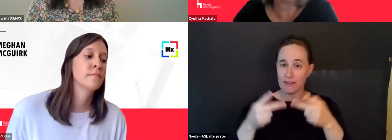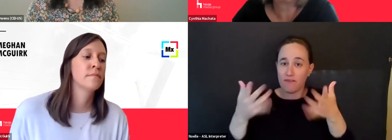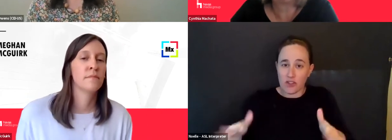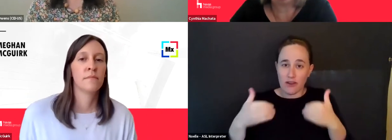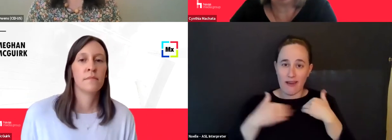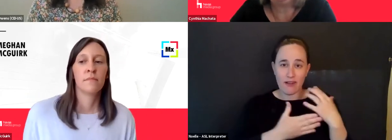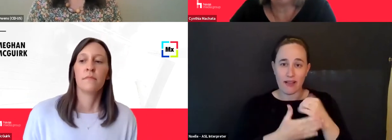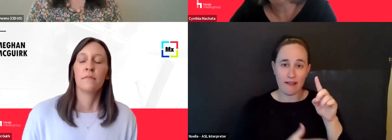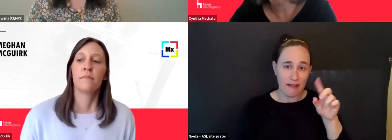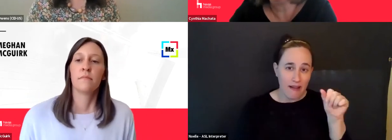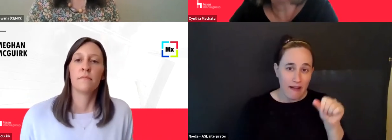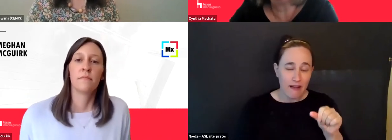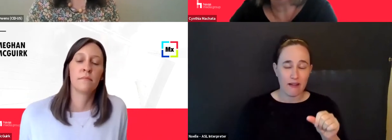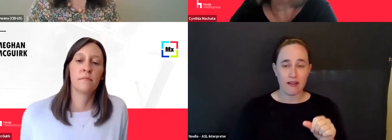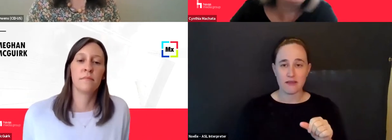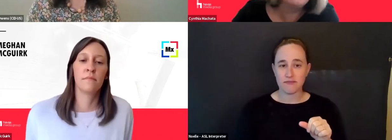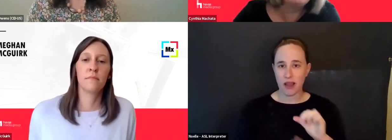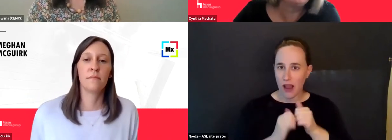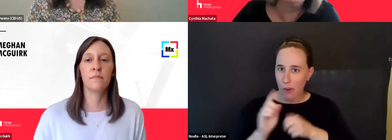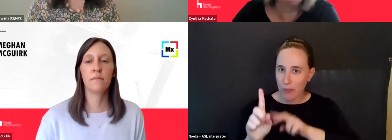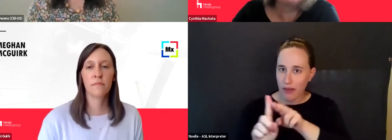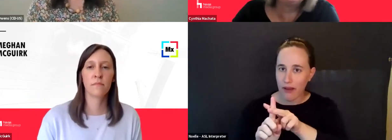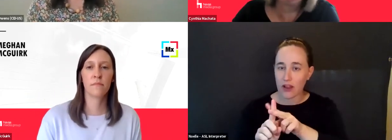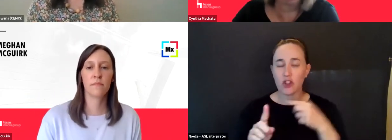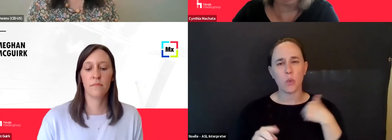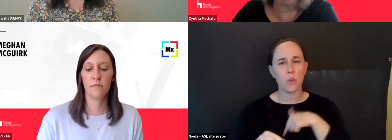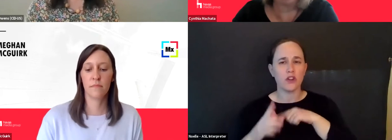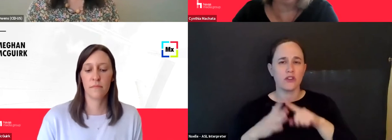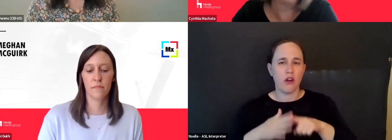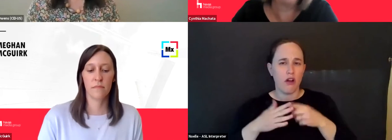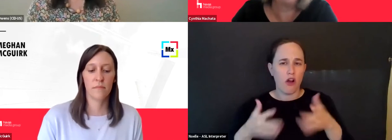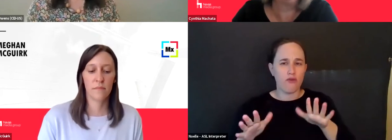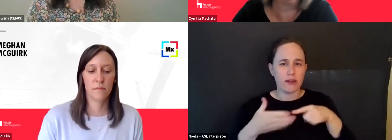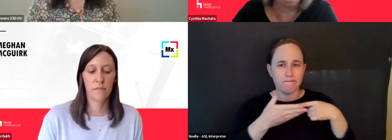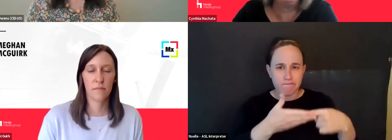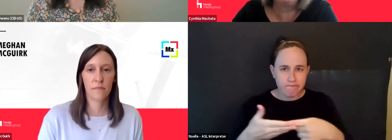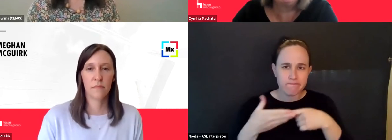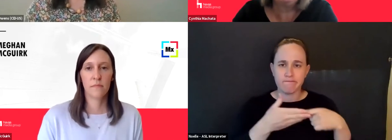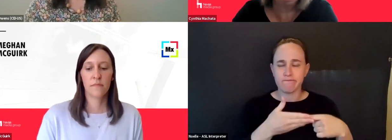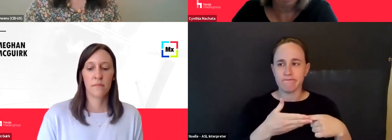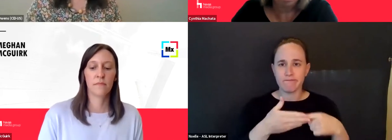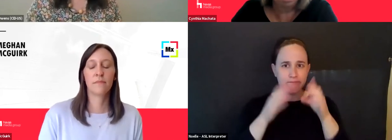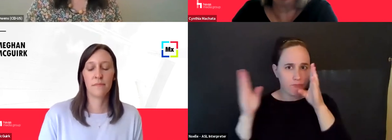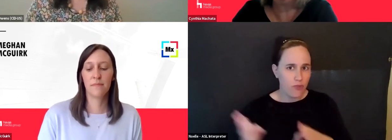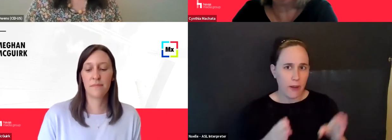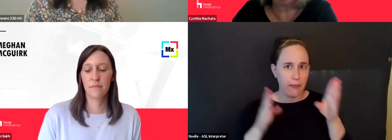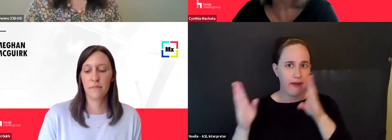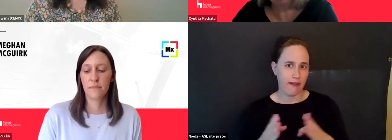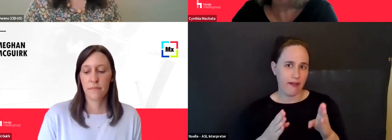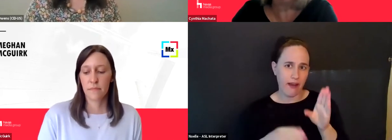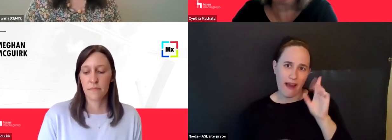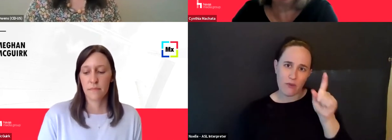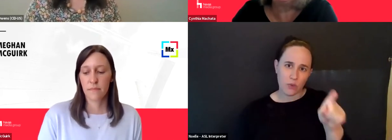Um, so, I mean, we're already starting to talk about it. We're starting to test it, um, because we do need to prepare for it, you know, so